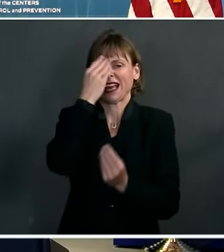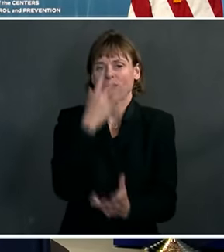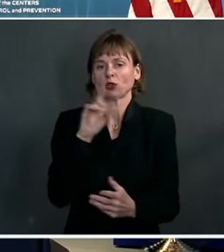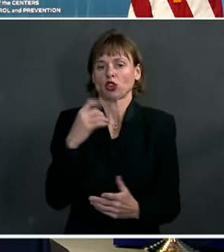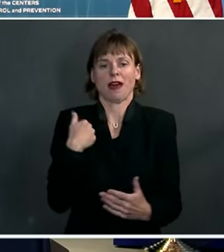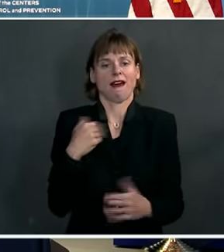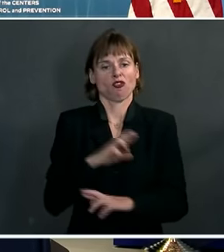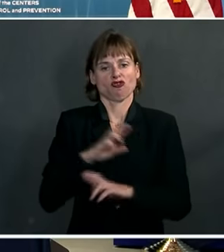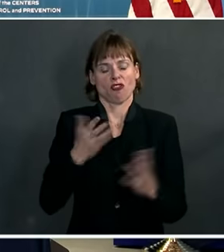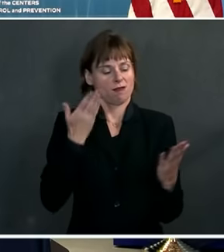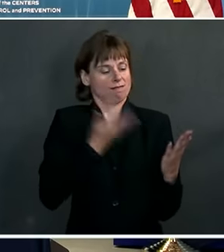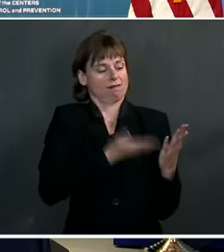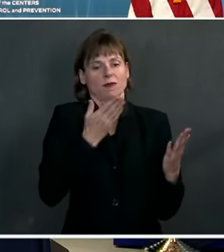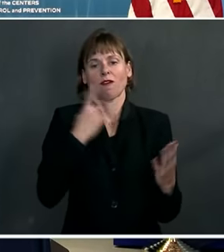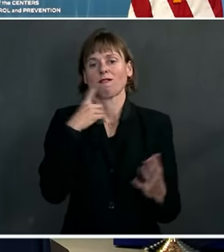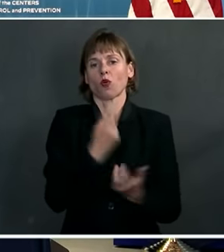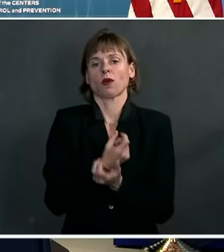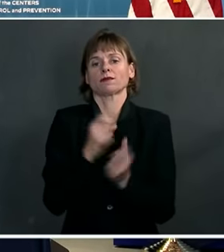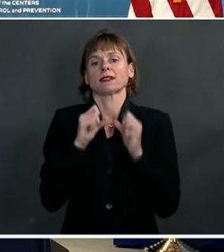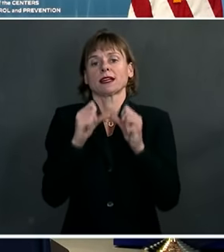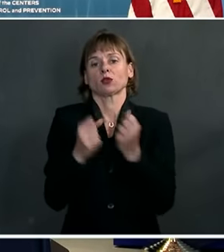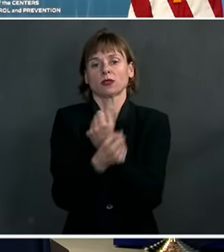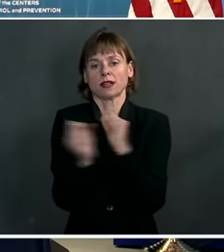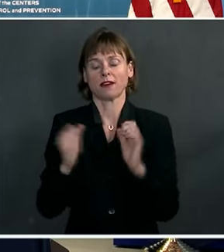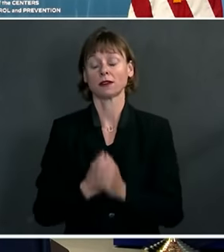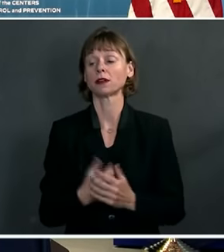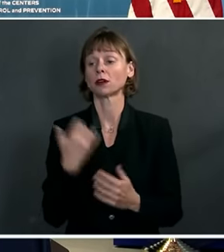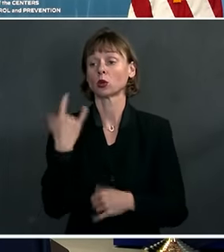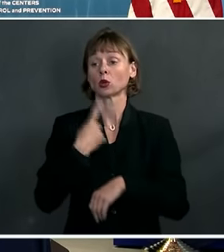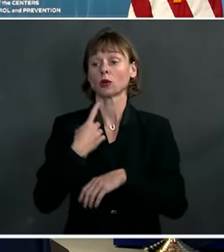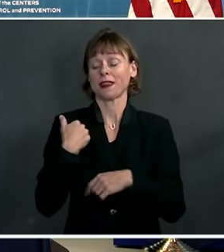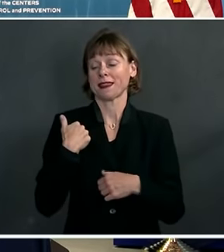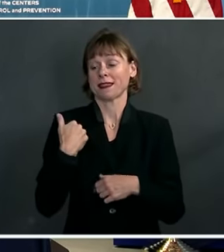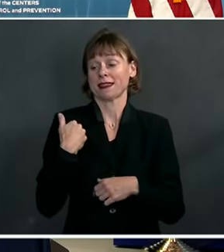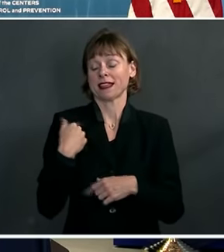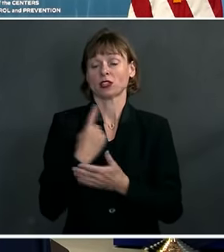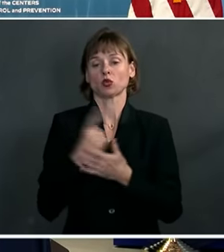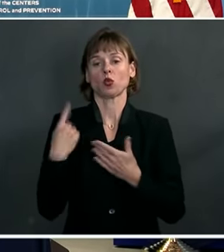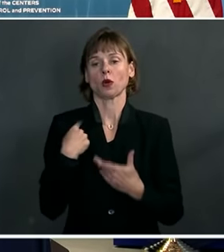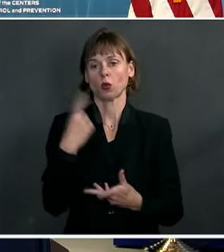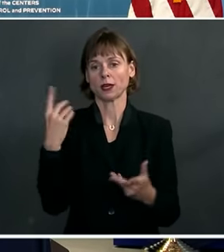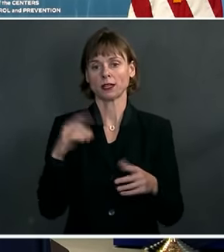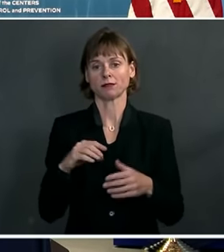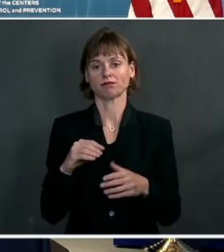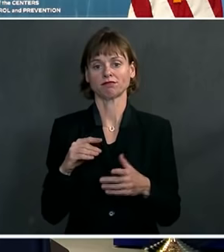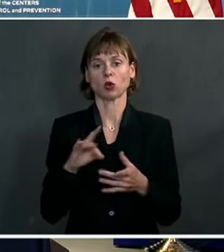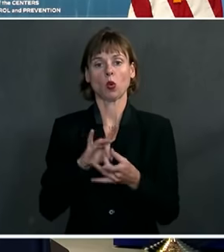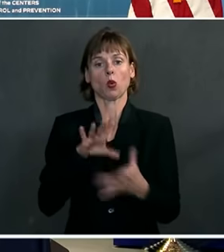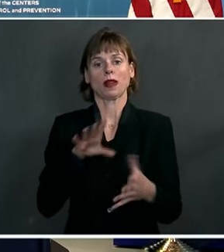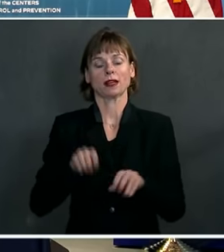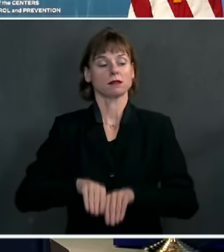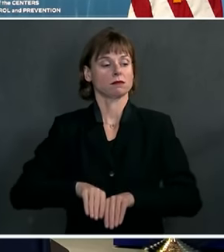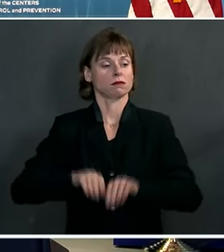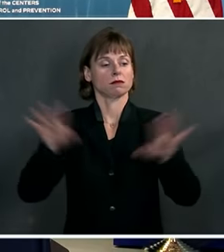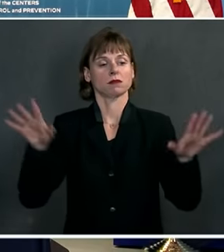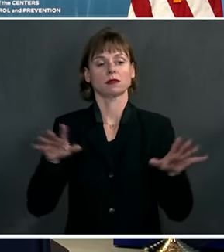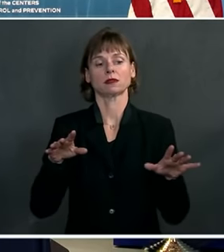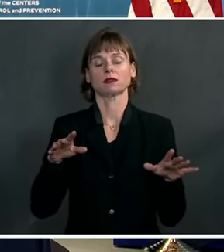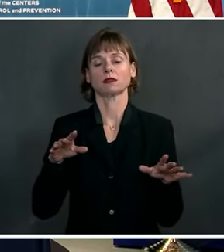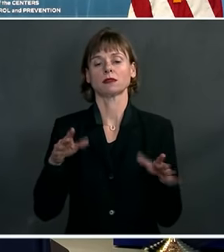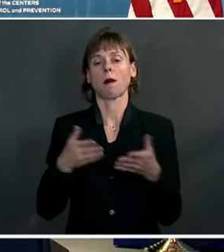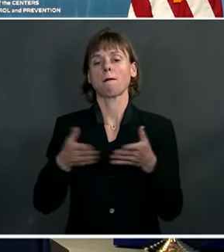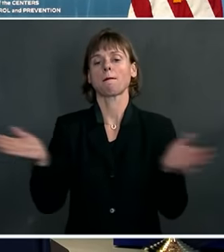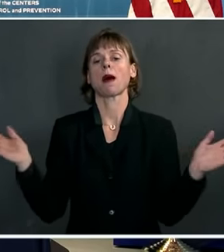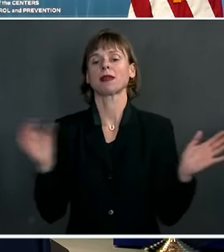to stay safe. This week, we released previously non-public data on the pandemic trends